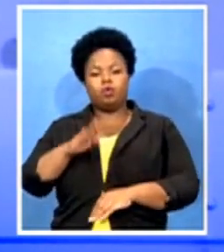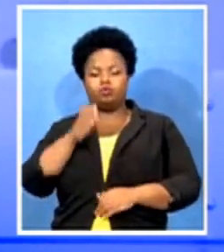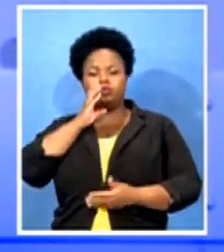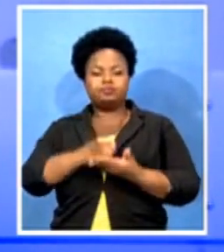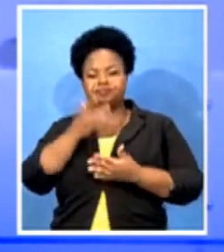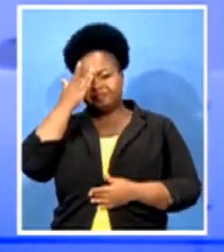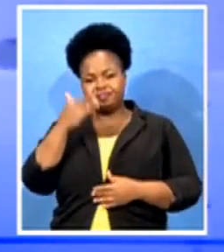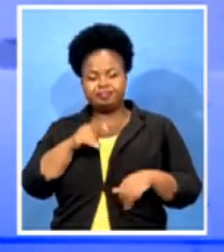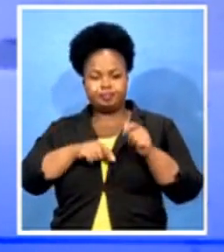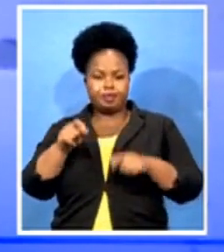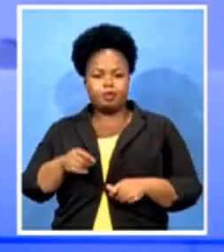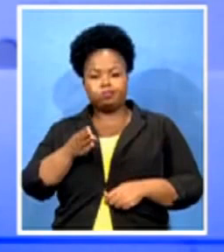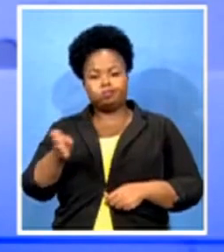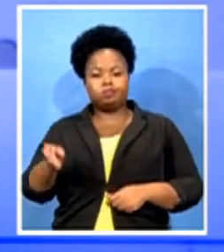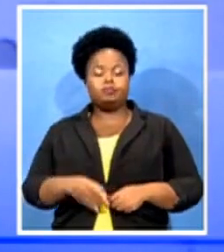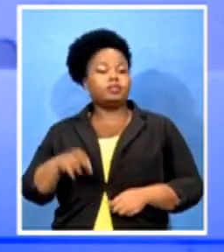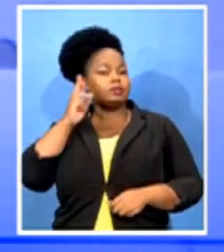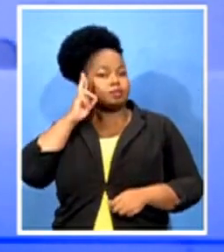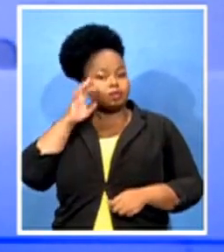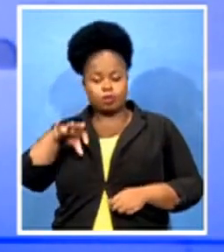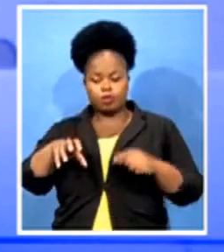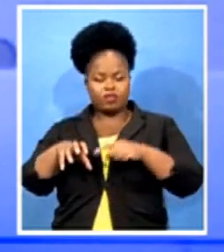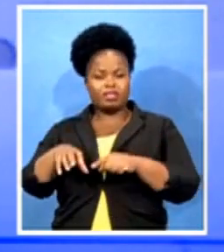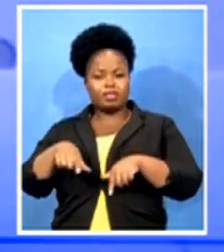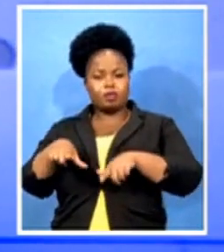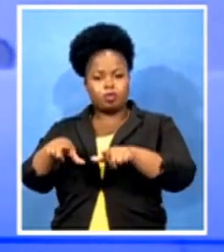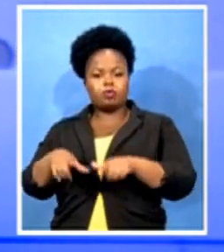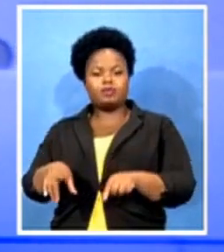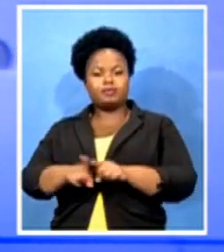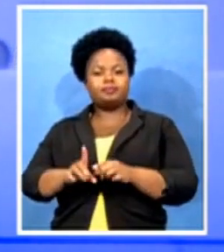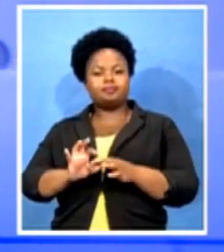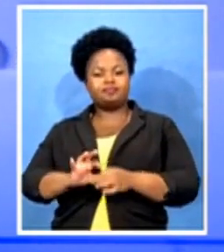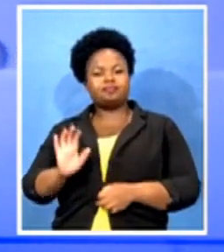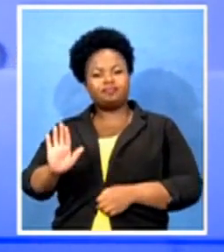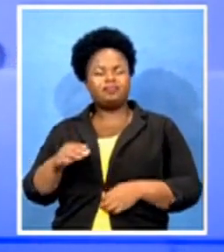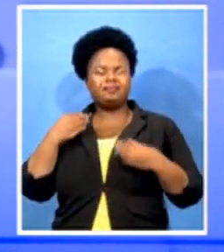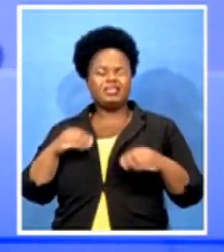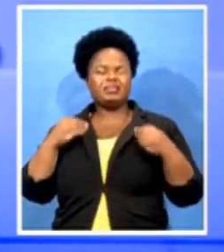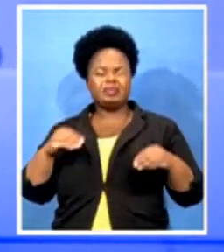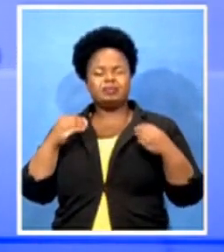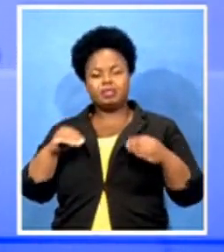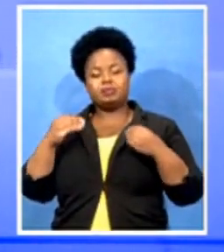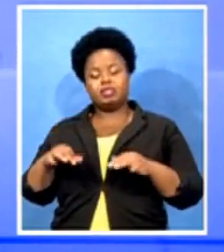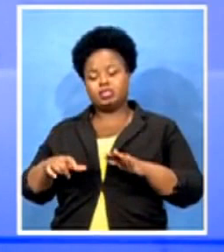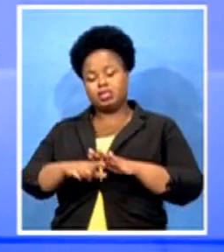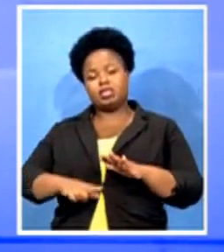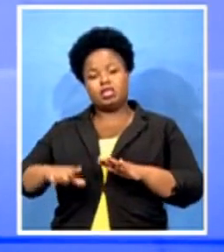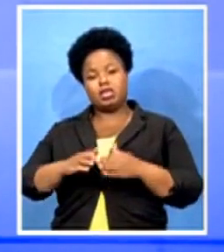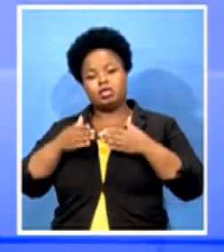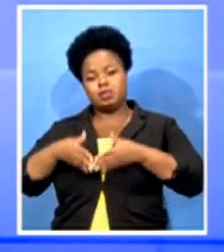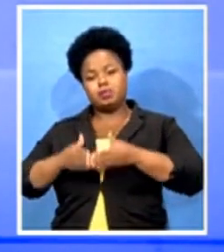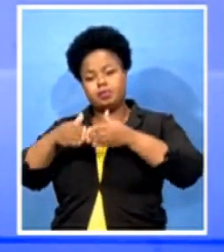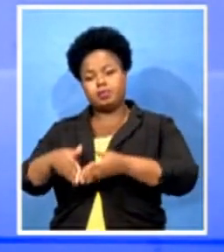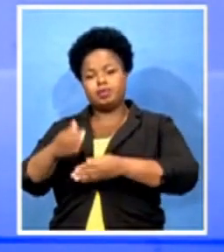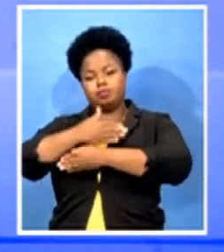remember that the province is also the home of one of the busiest land ports in the country, the Bait Bridge border post. Let's now speak